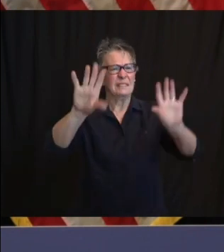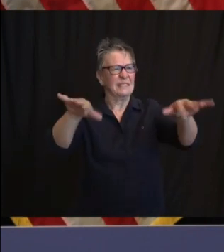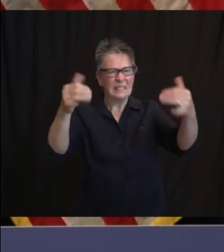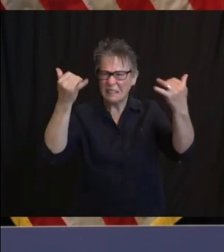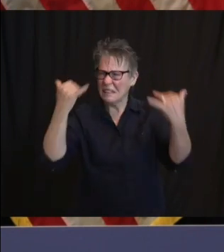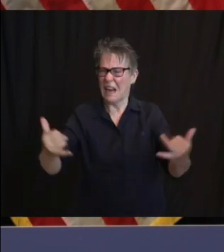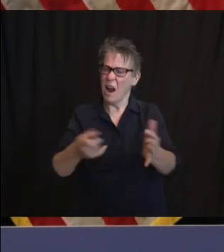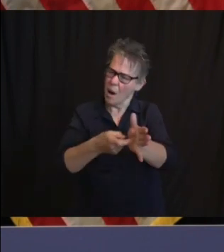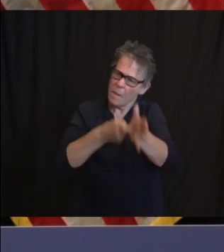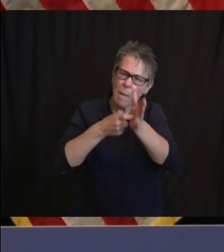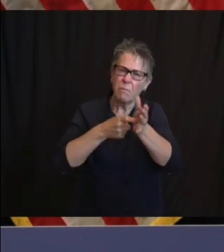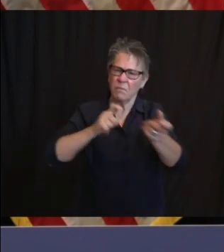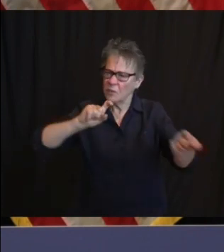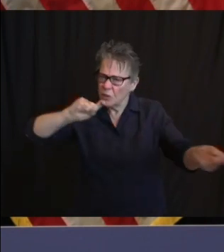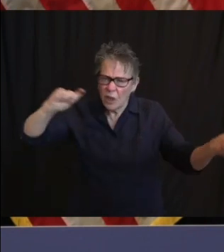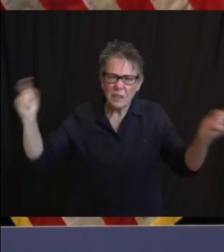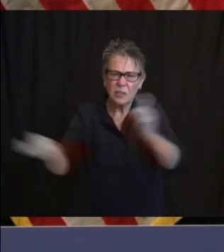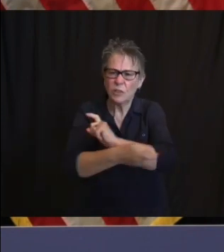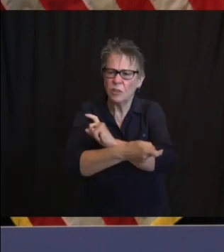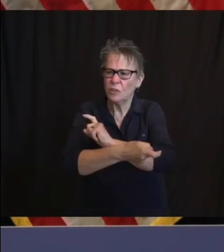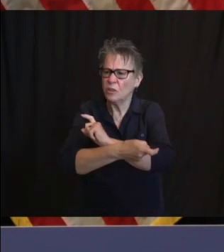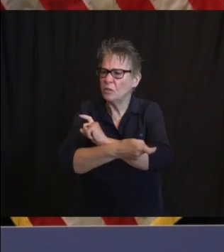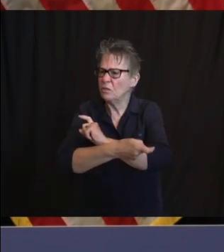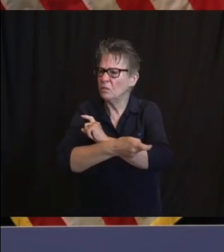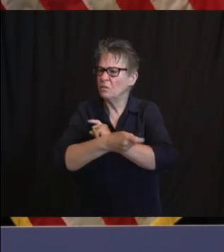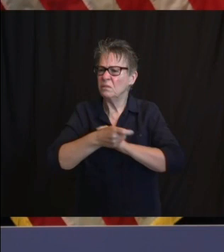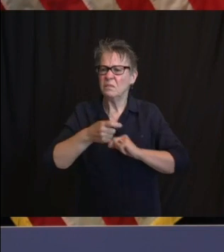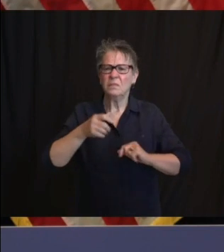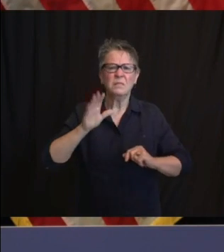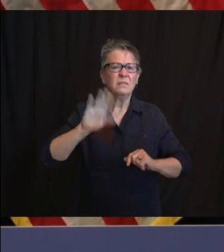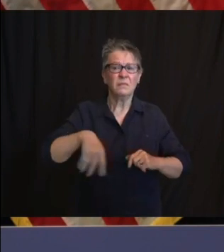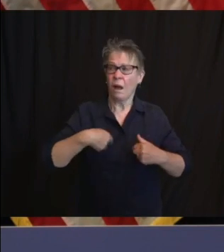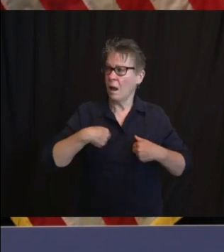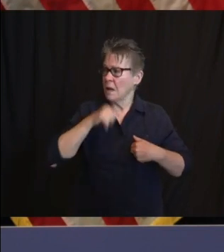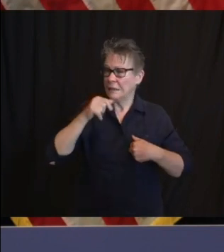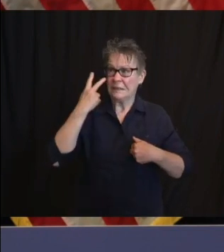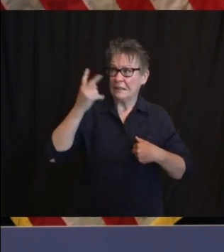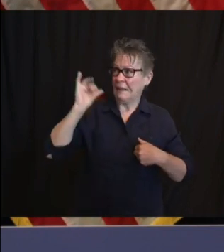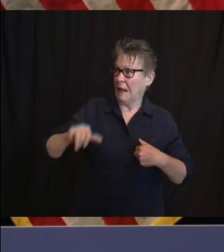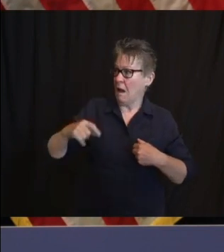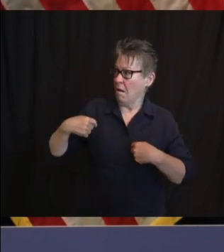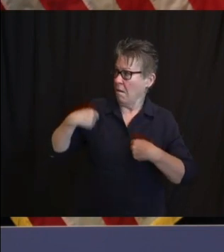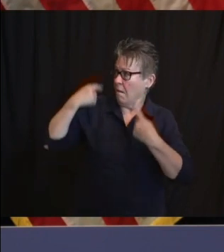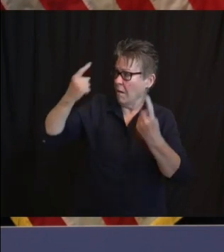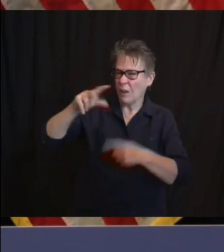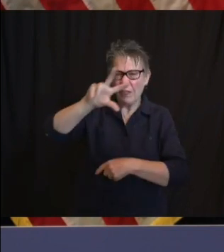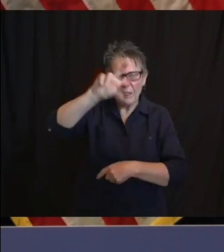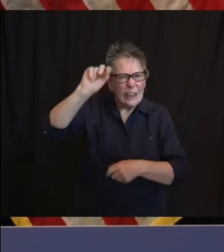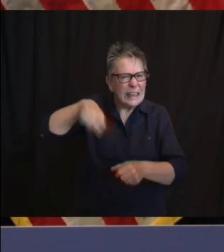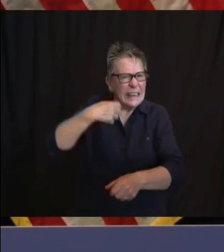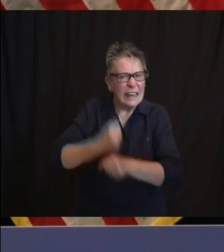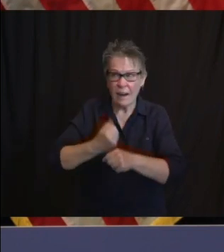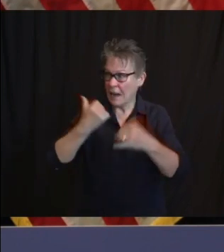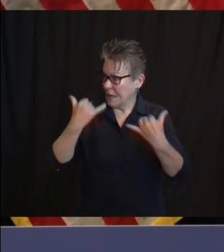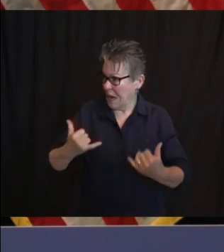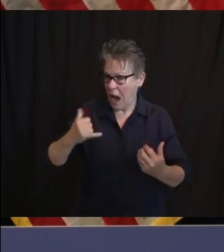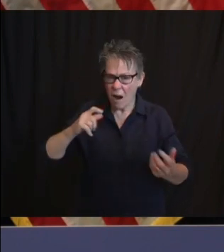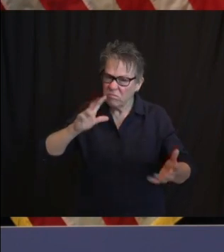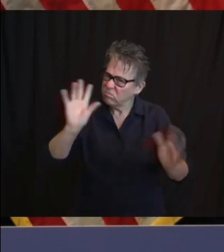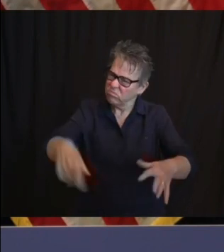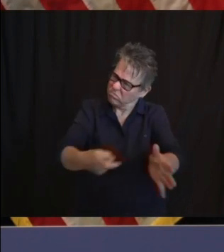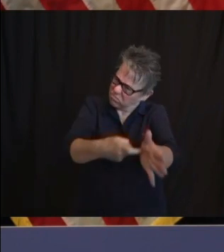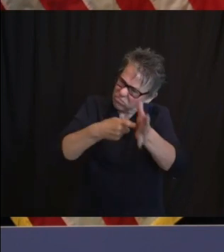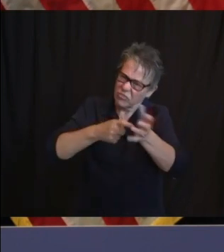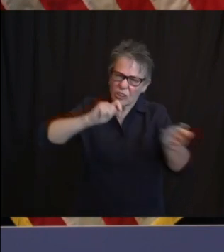seen in perhaps 30 years. We must listen and we must act. The